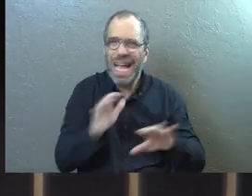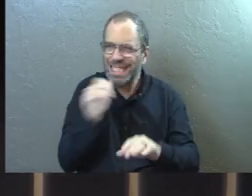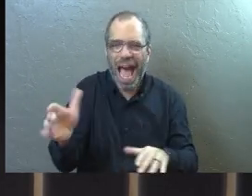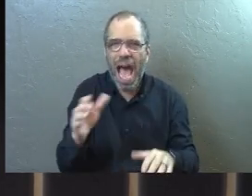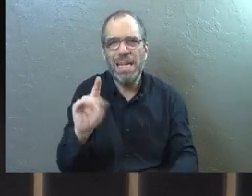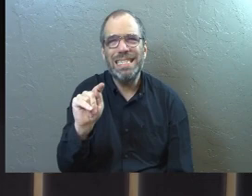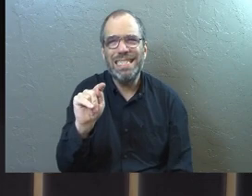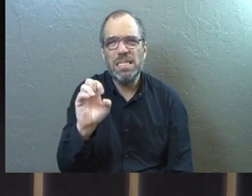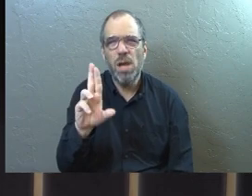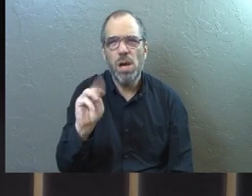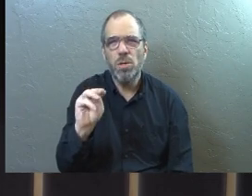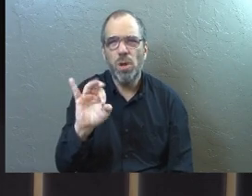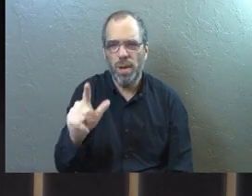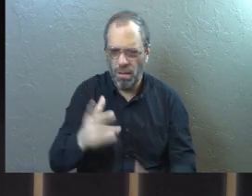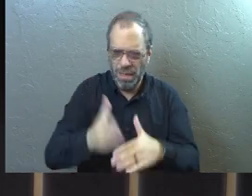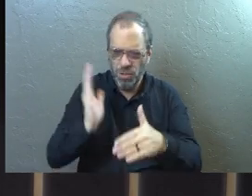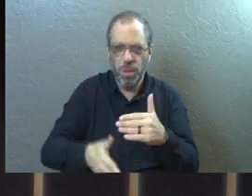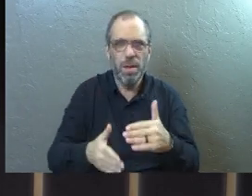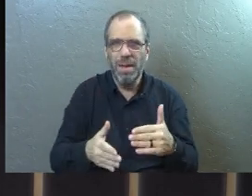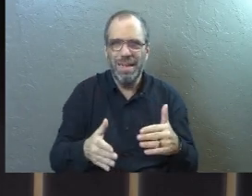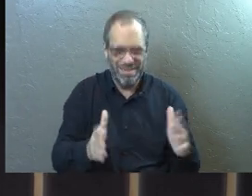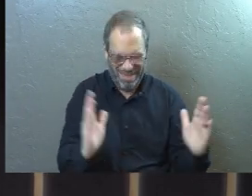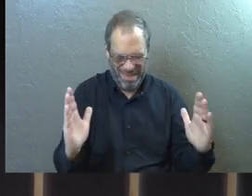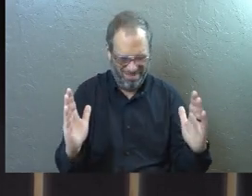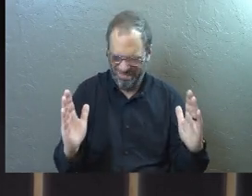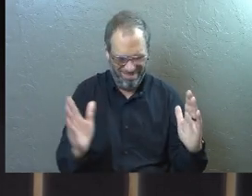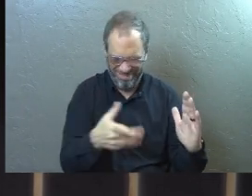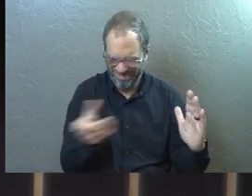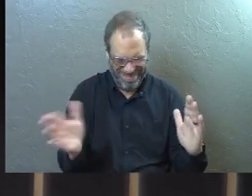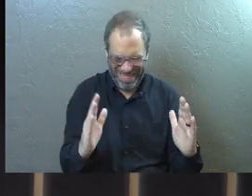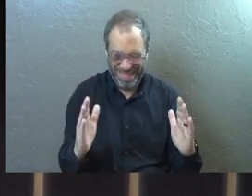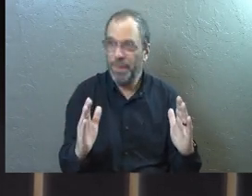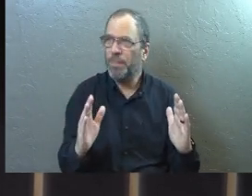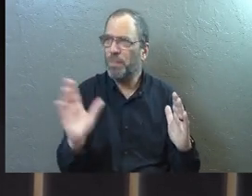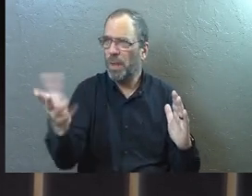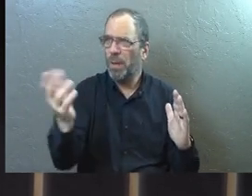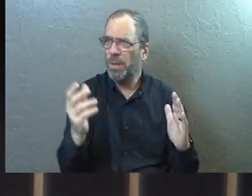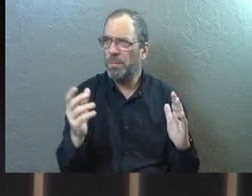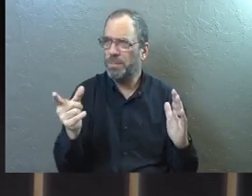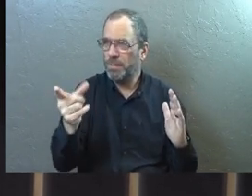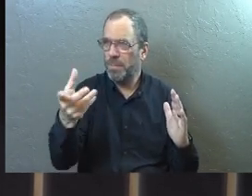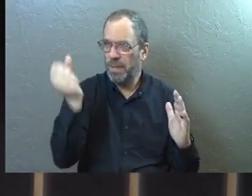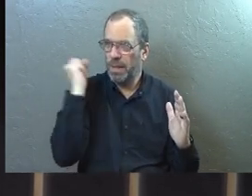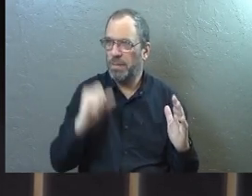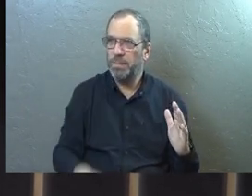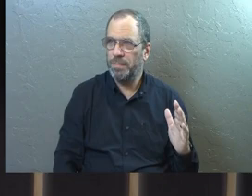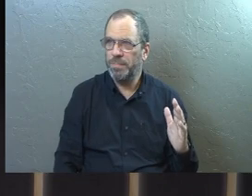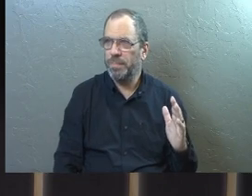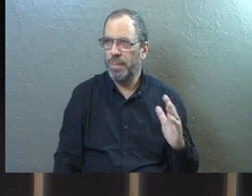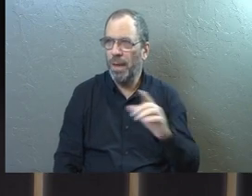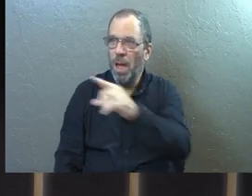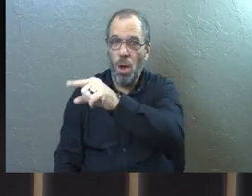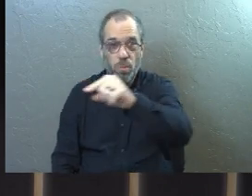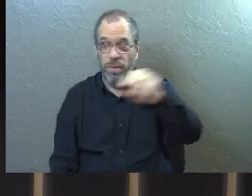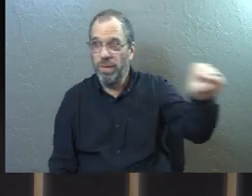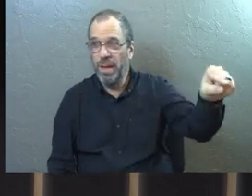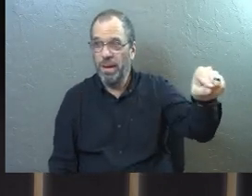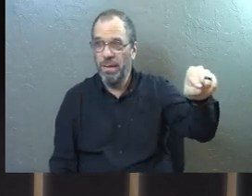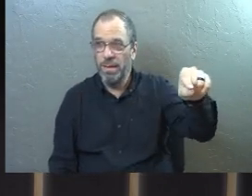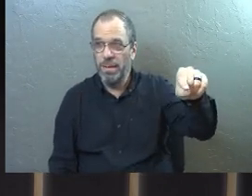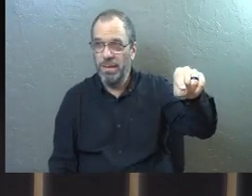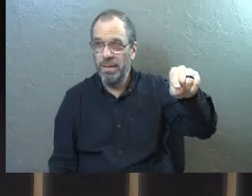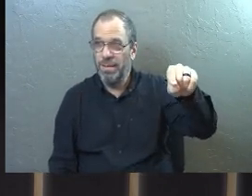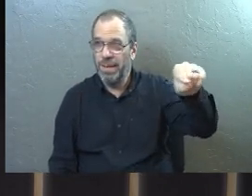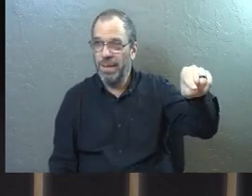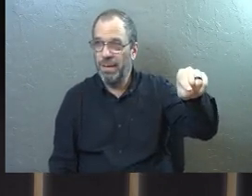terminal because that's not the end of me. This isn't all me. So if you would, sir, take that and start moving it that way. Maybe right